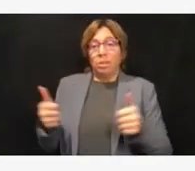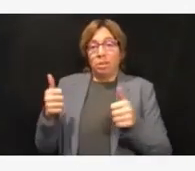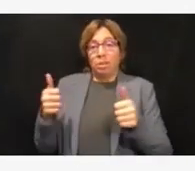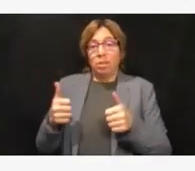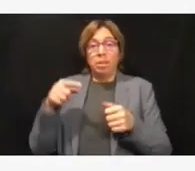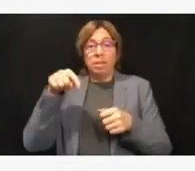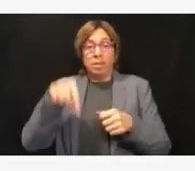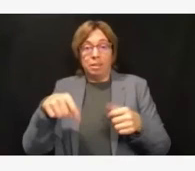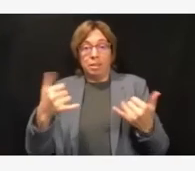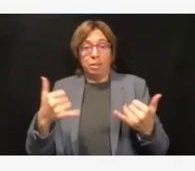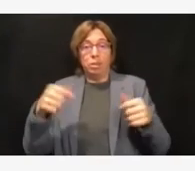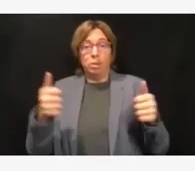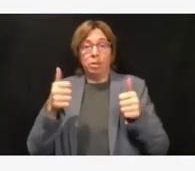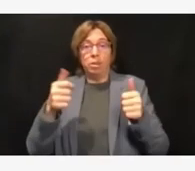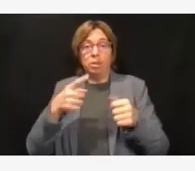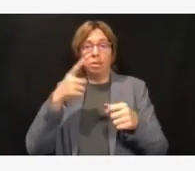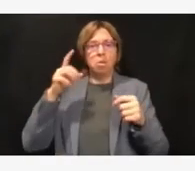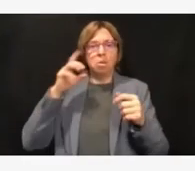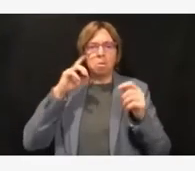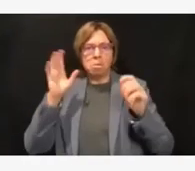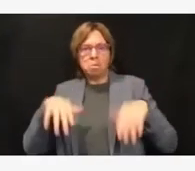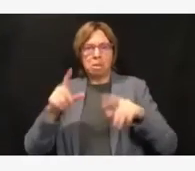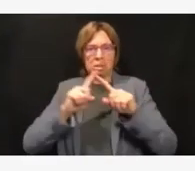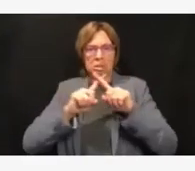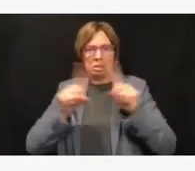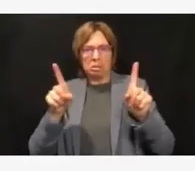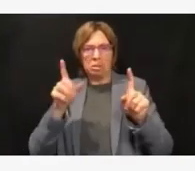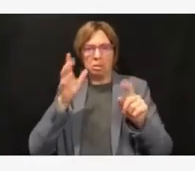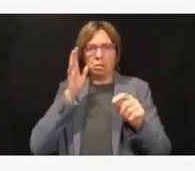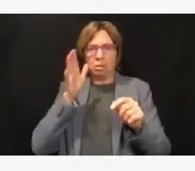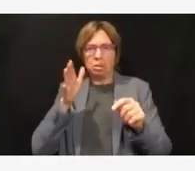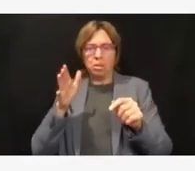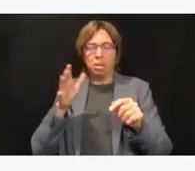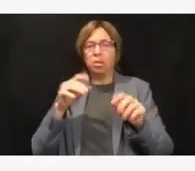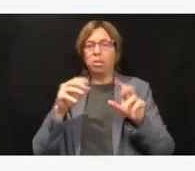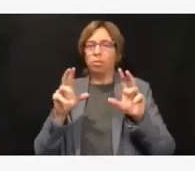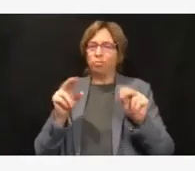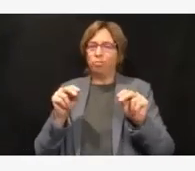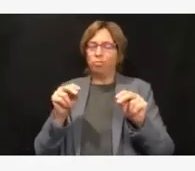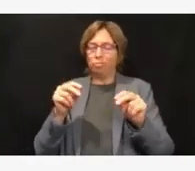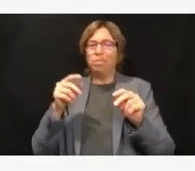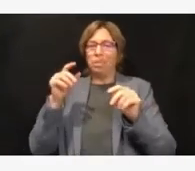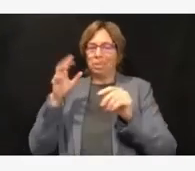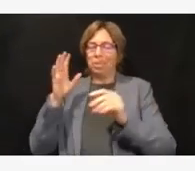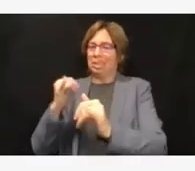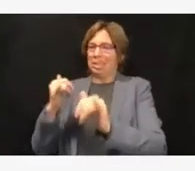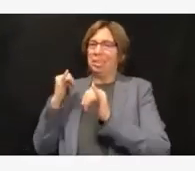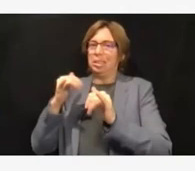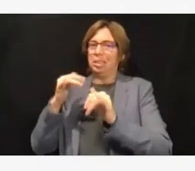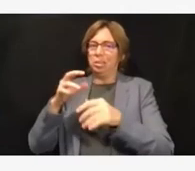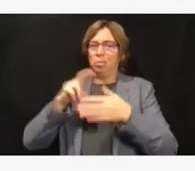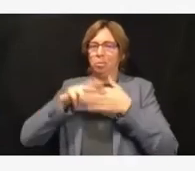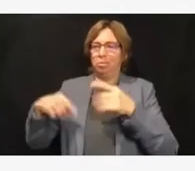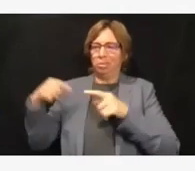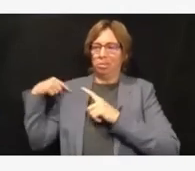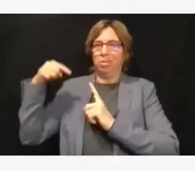The other two things I'd comment on, Audrey, are the